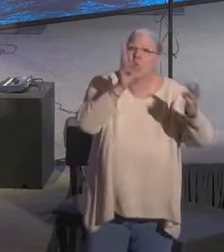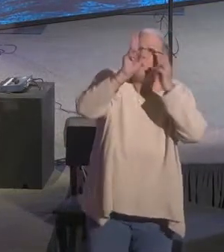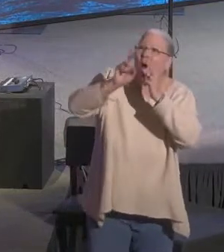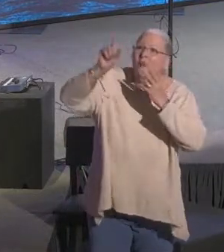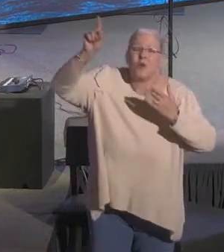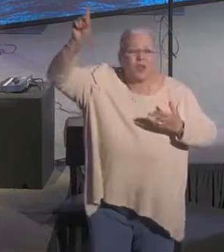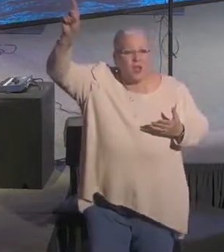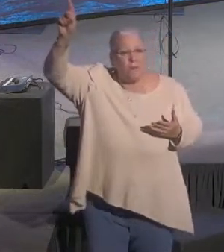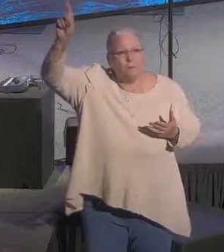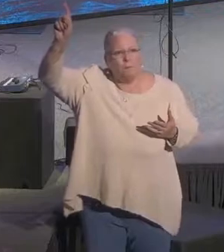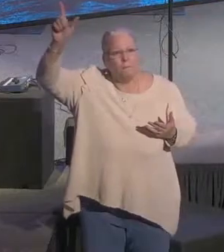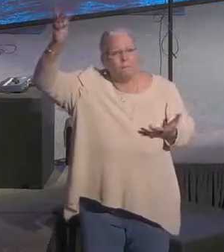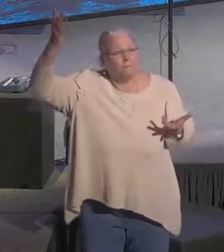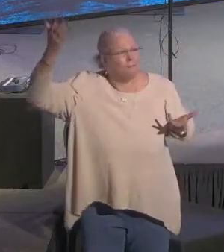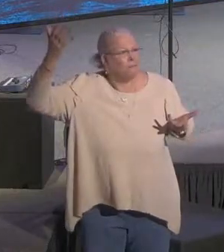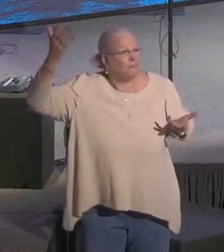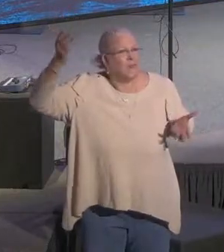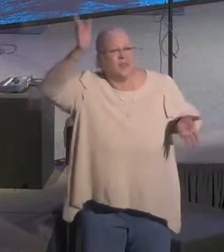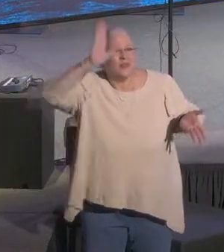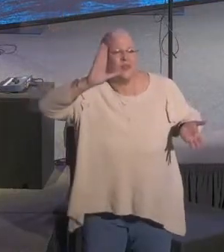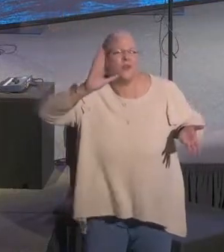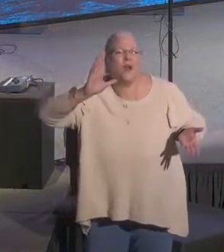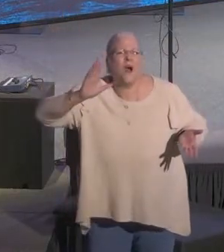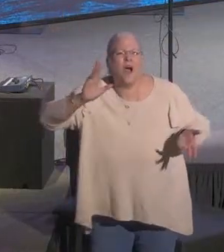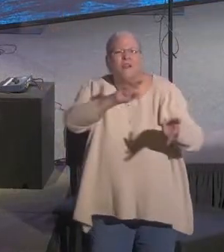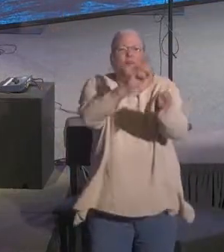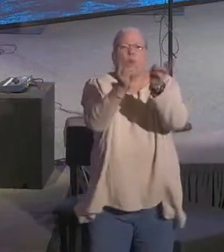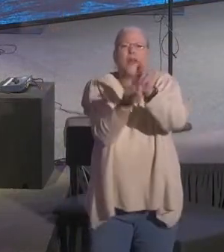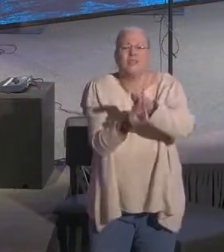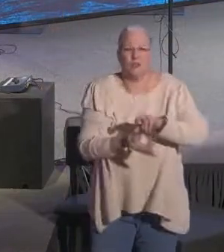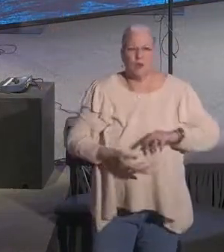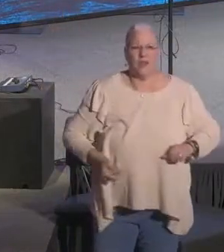him. There is a God of restoration,